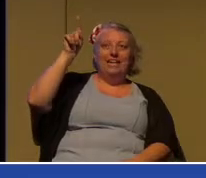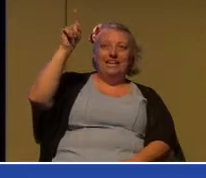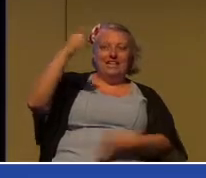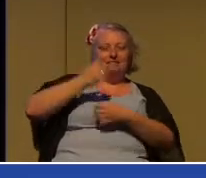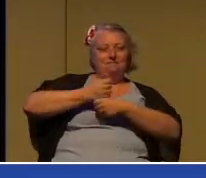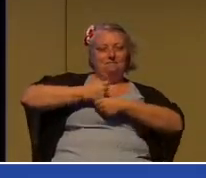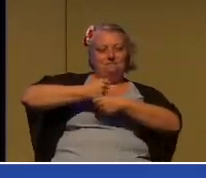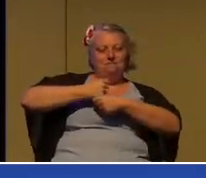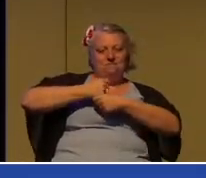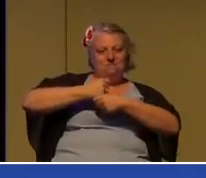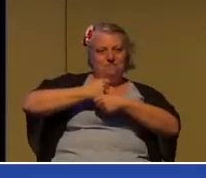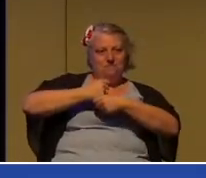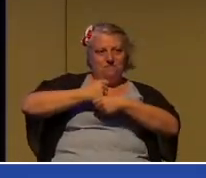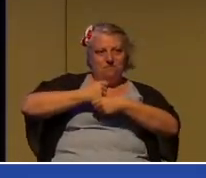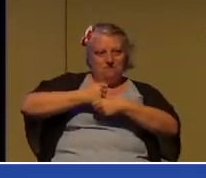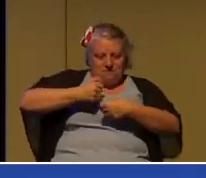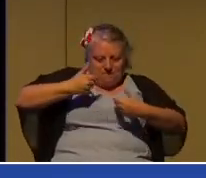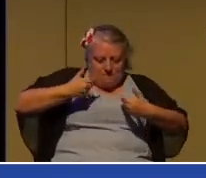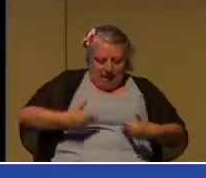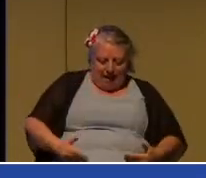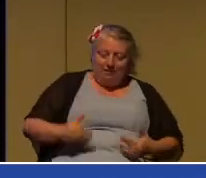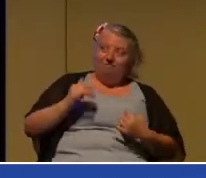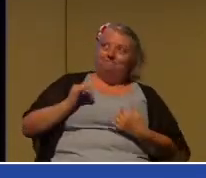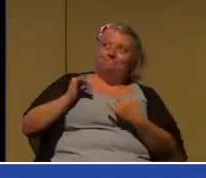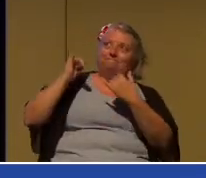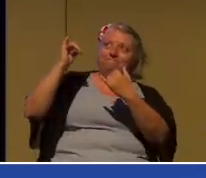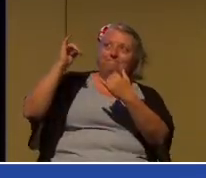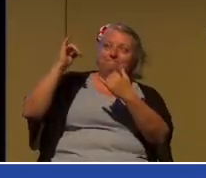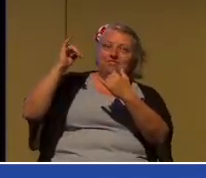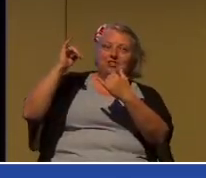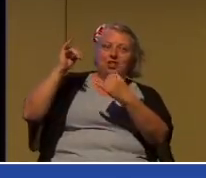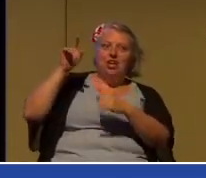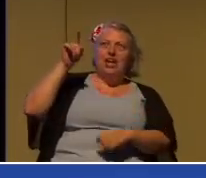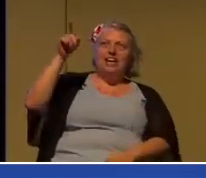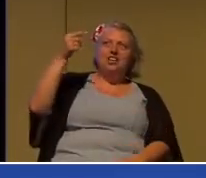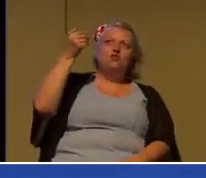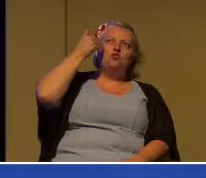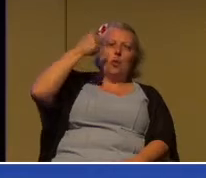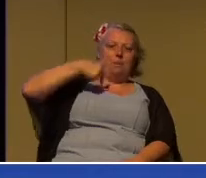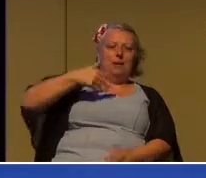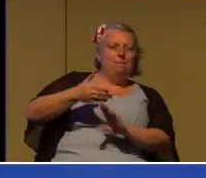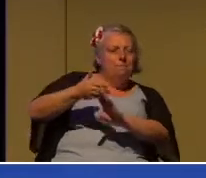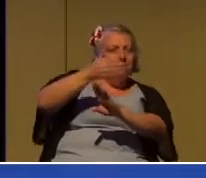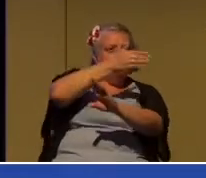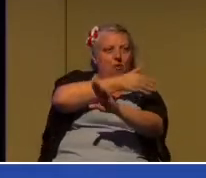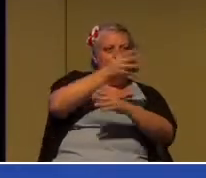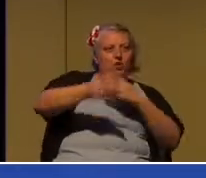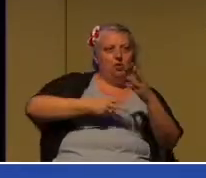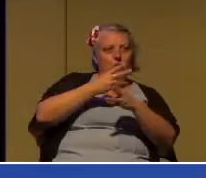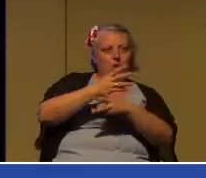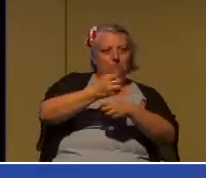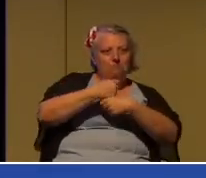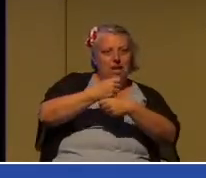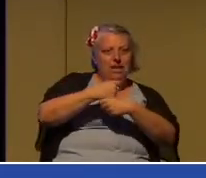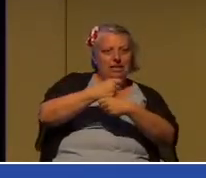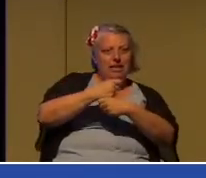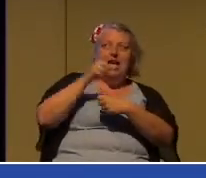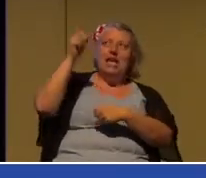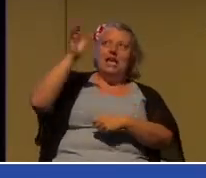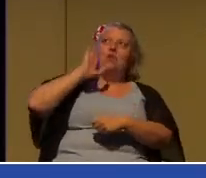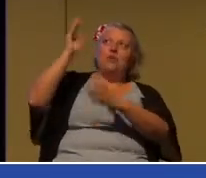from before the foundation of the world. And he will empower me to do it as I step out